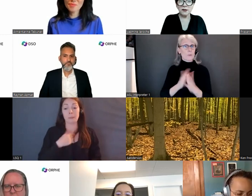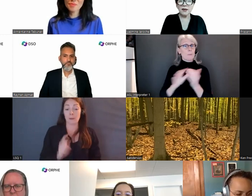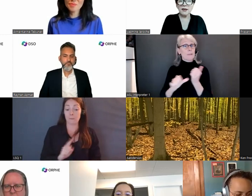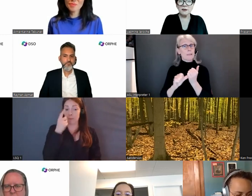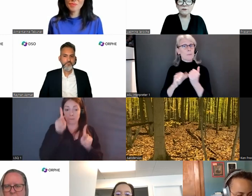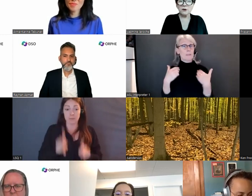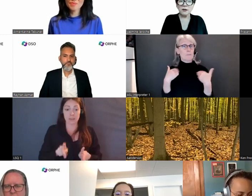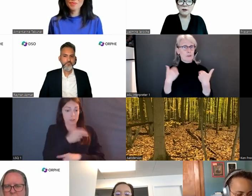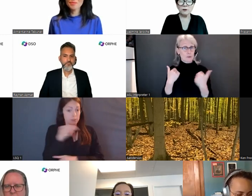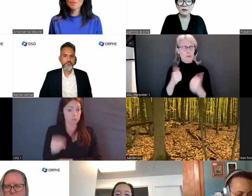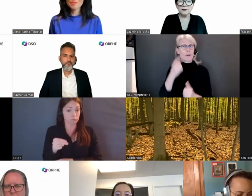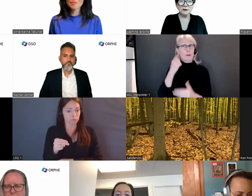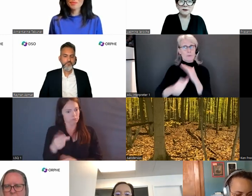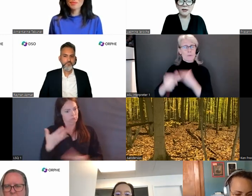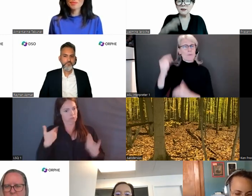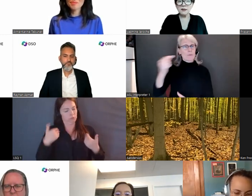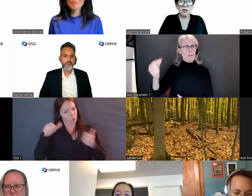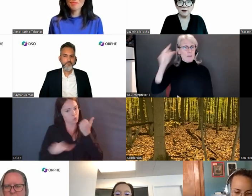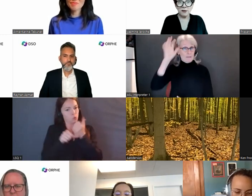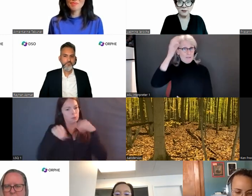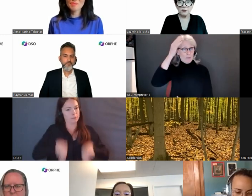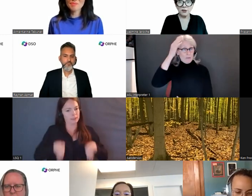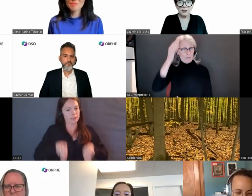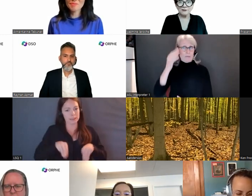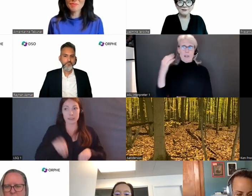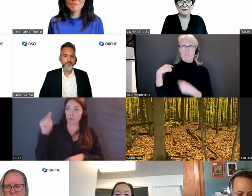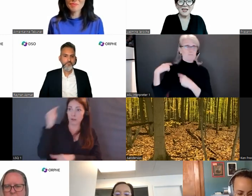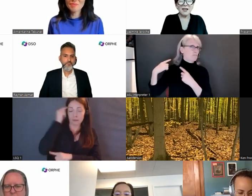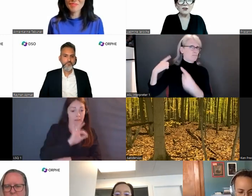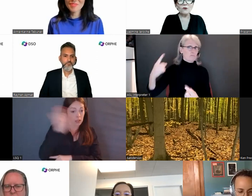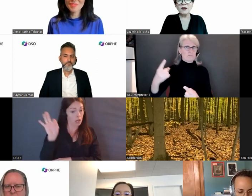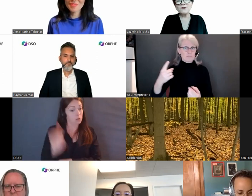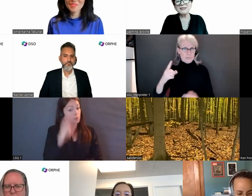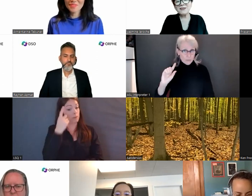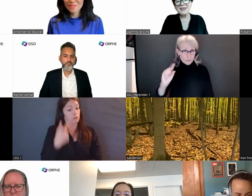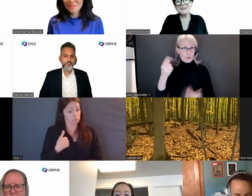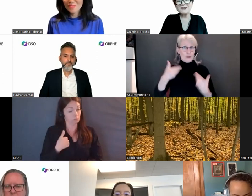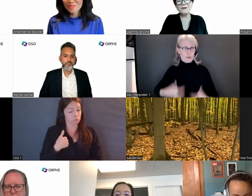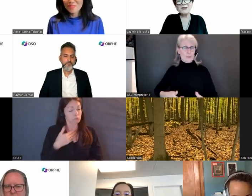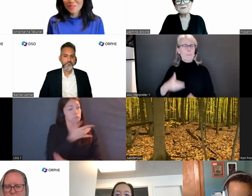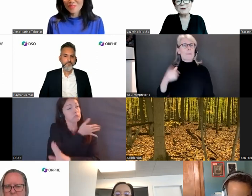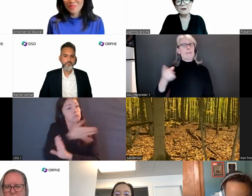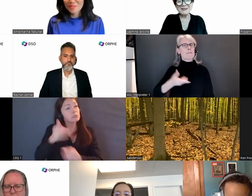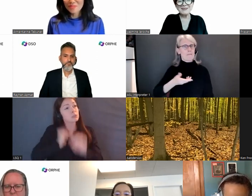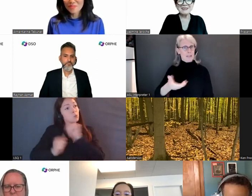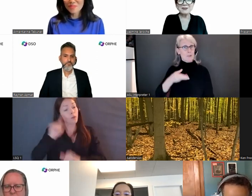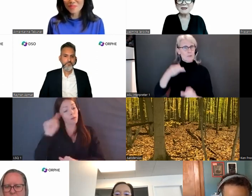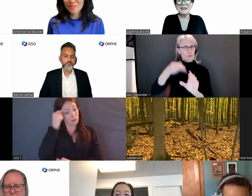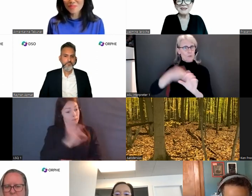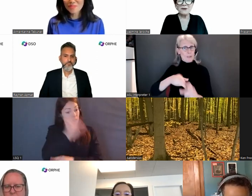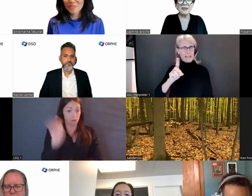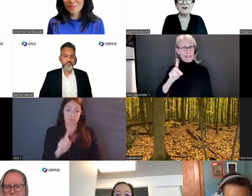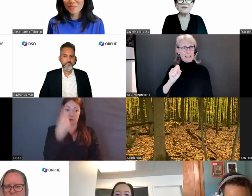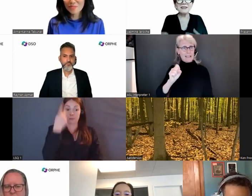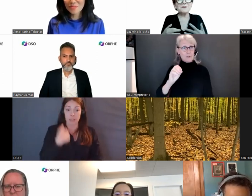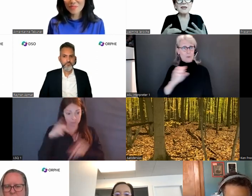in the federal government in its entire history. When I was invited to join the board of the disability